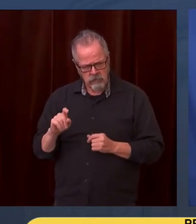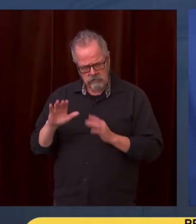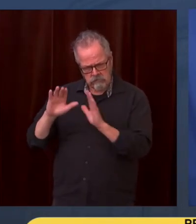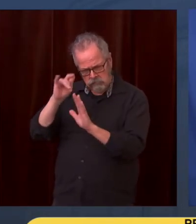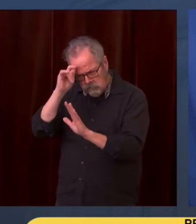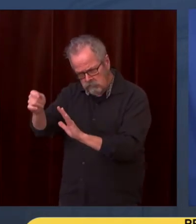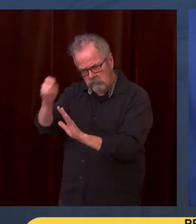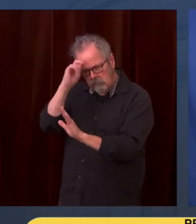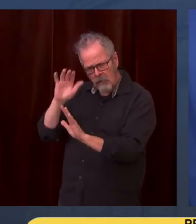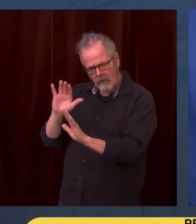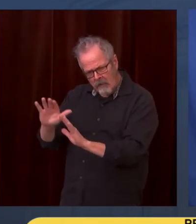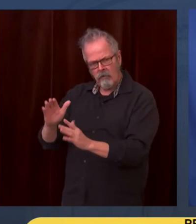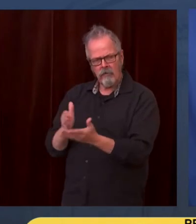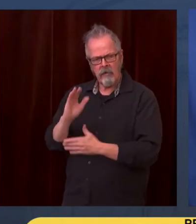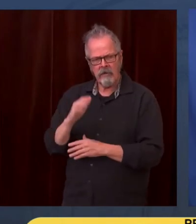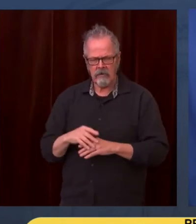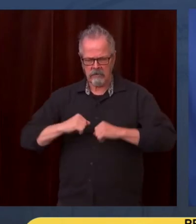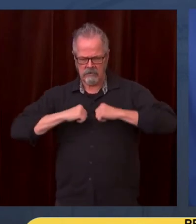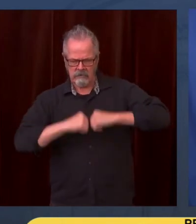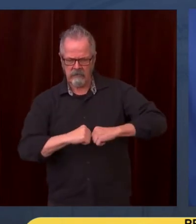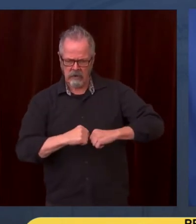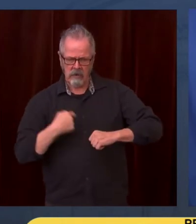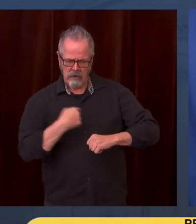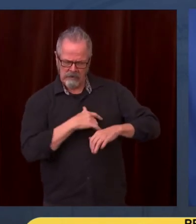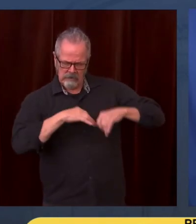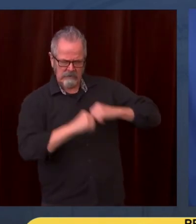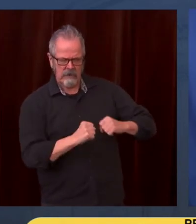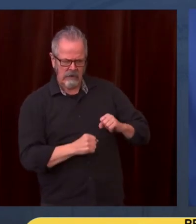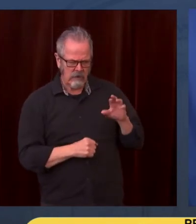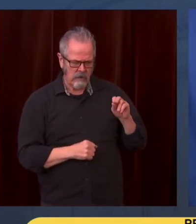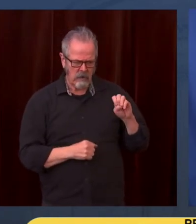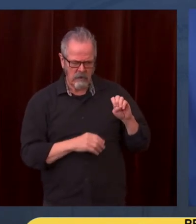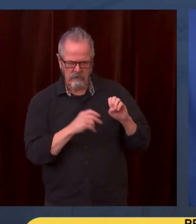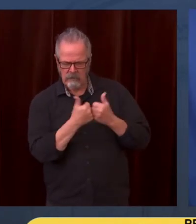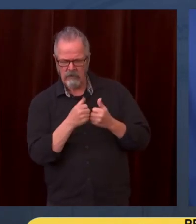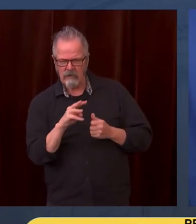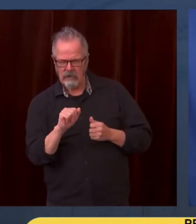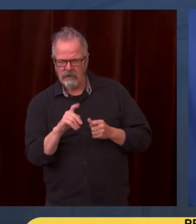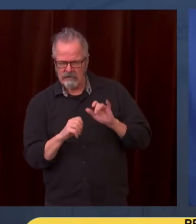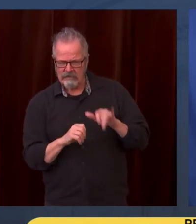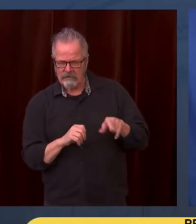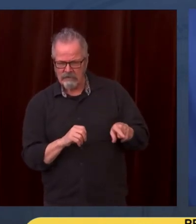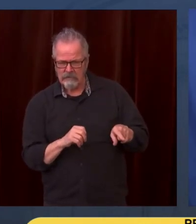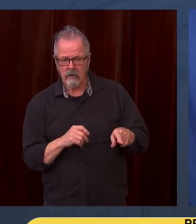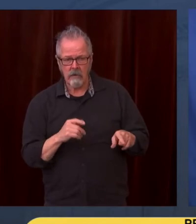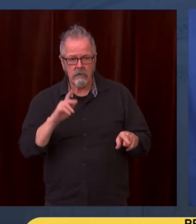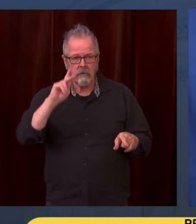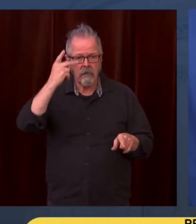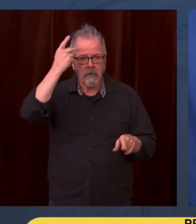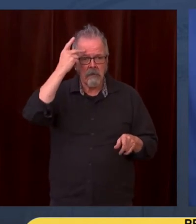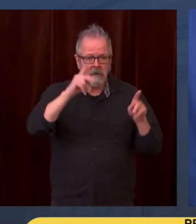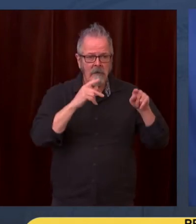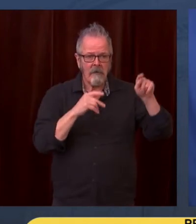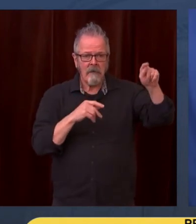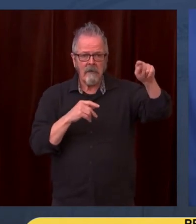Our state is likely to be under assault yet again by political forces in our state who seek to roll back